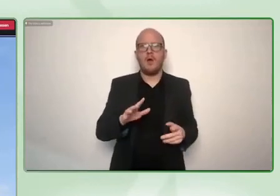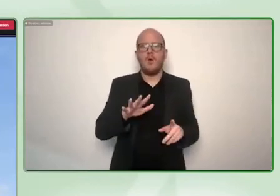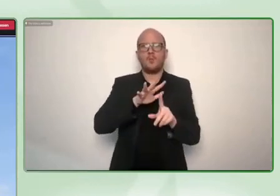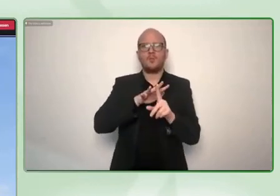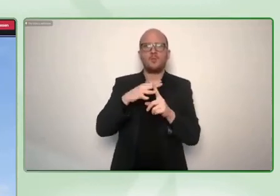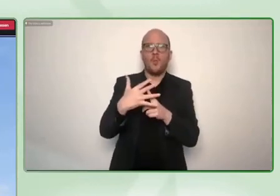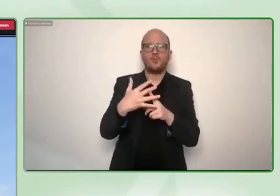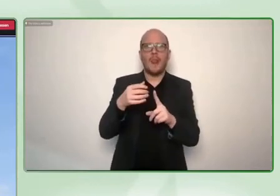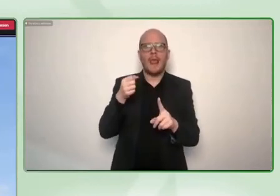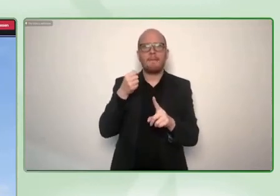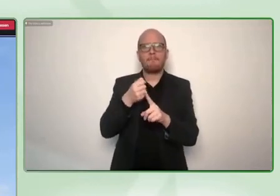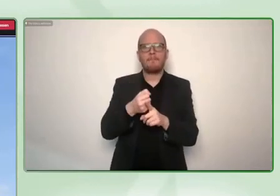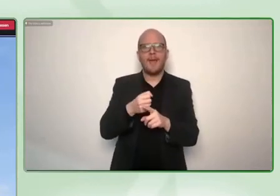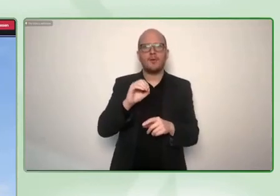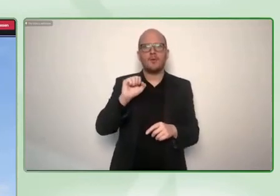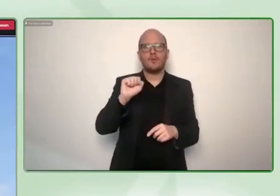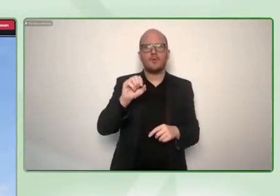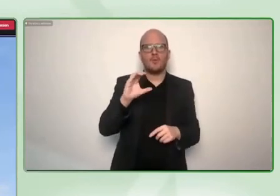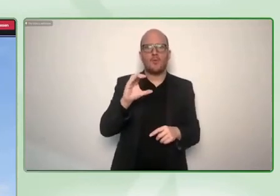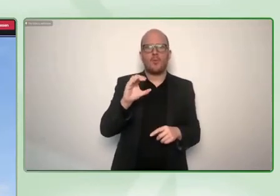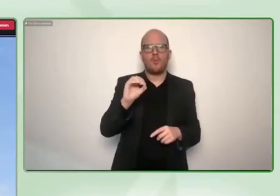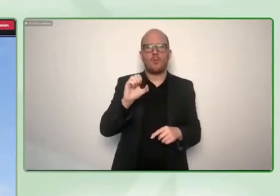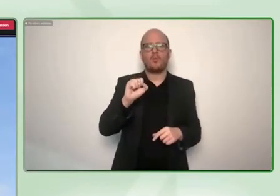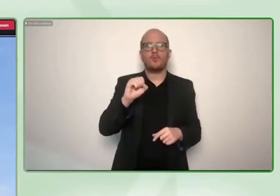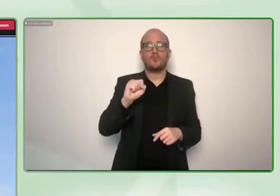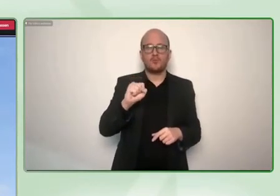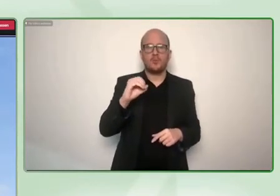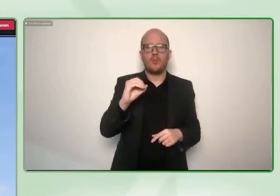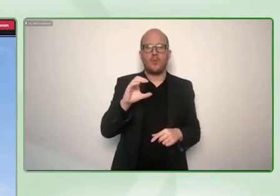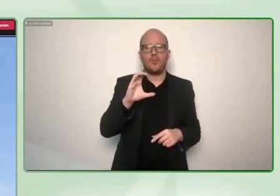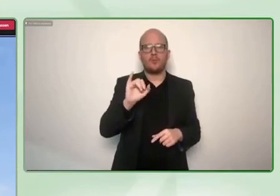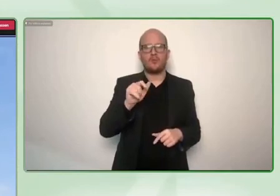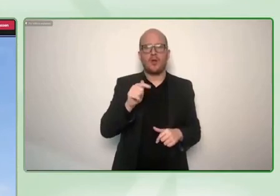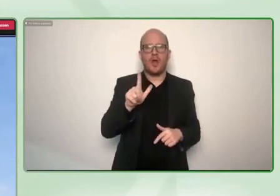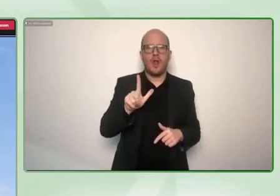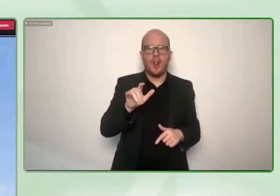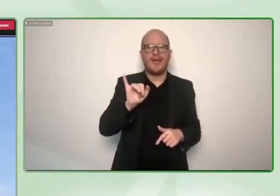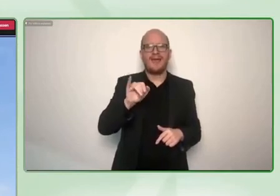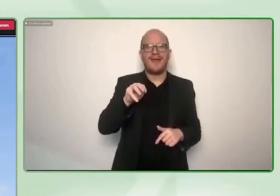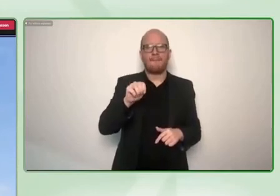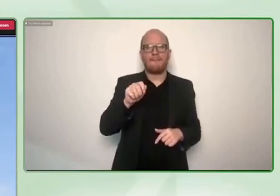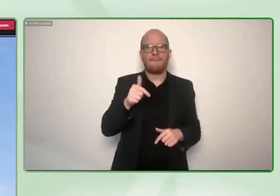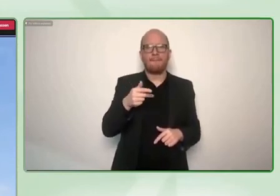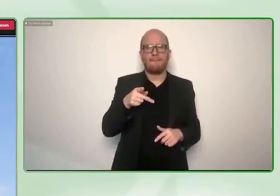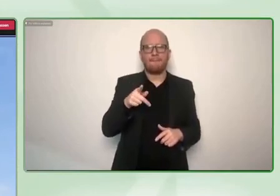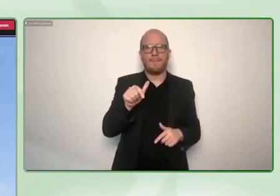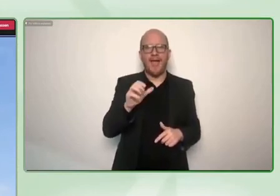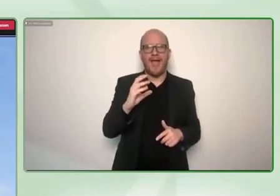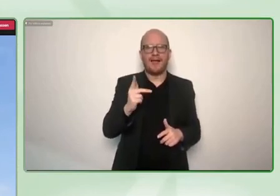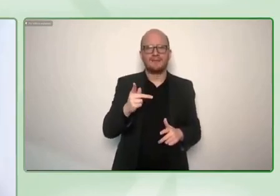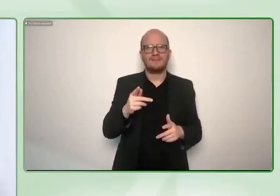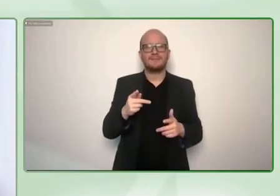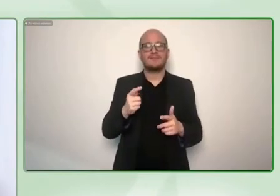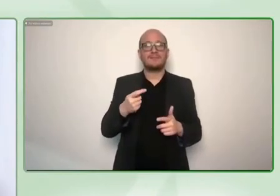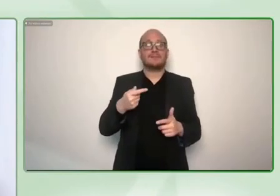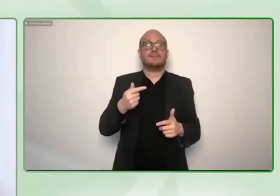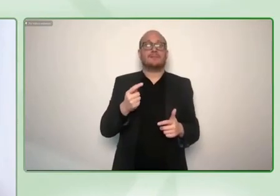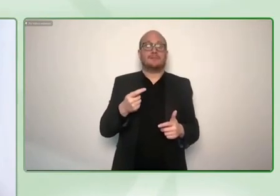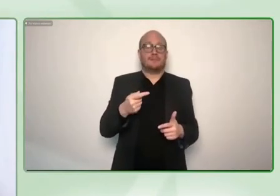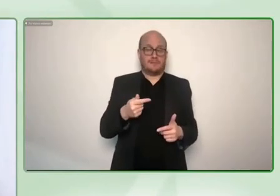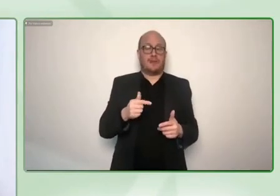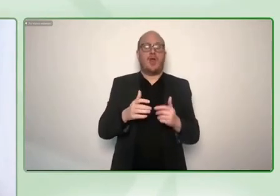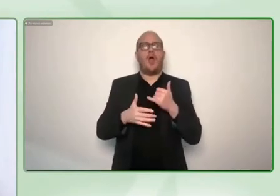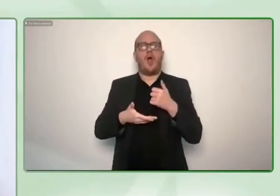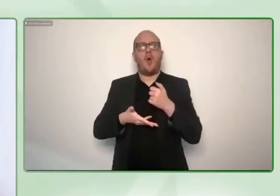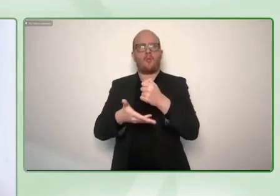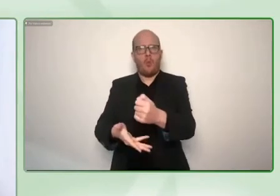even more countries and supporting social entrepreneurs also there so the topic will definitely stay with me for the next years okay peter